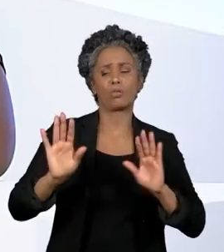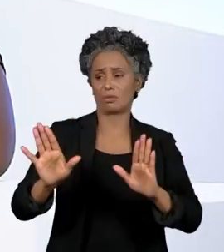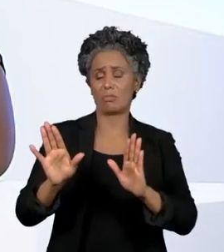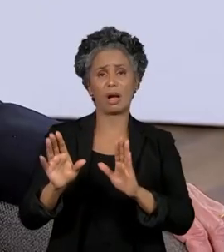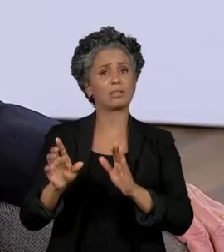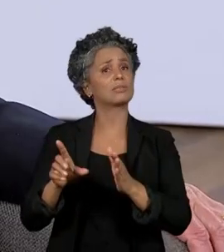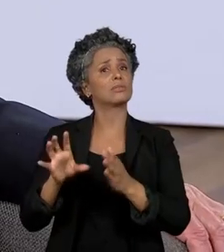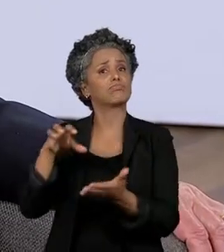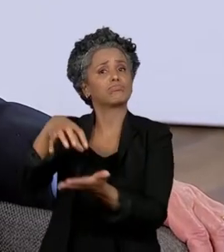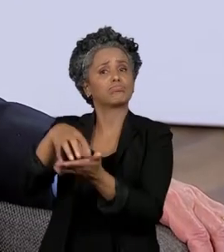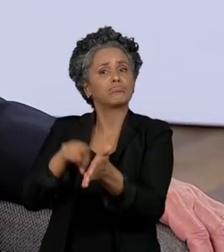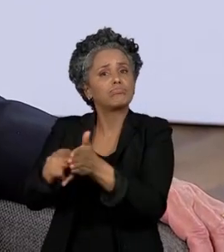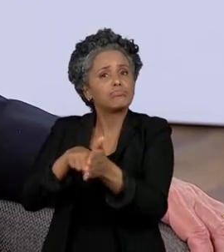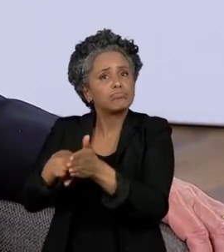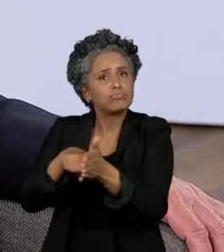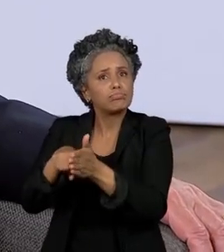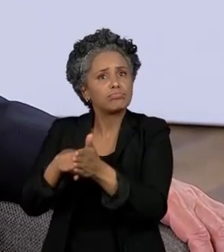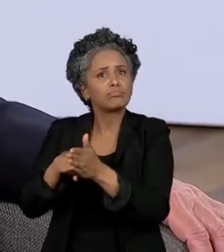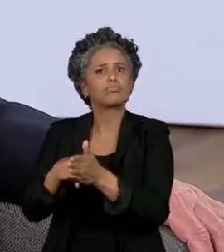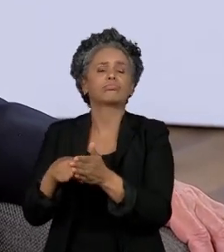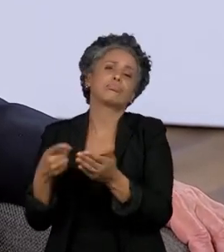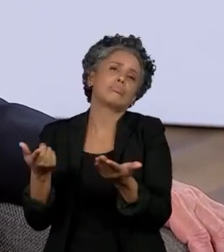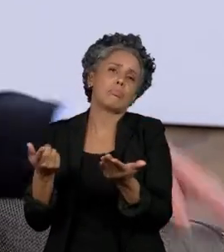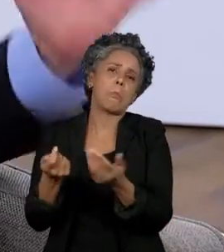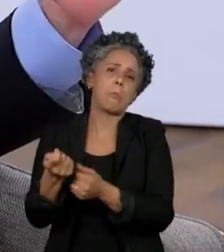better advertising system. For example,